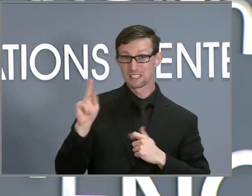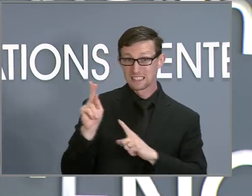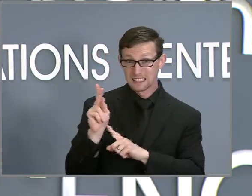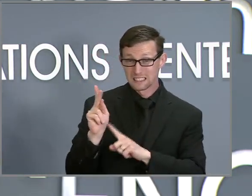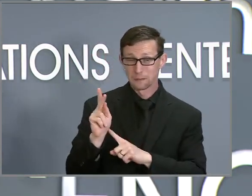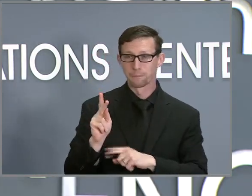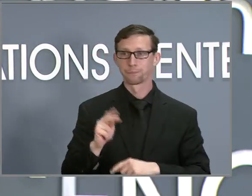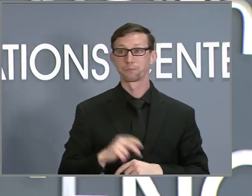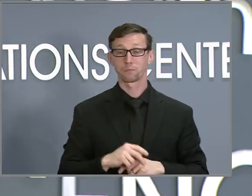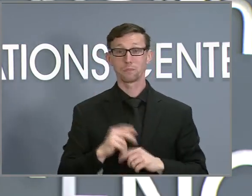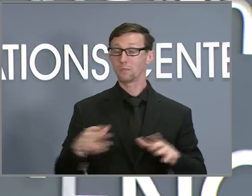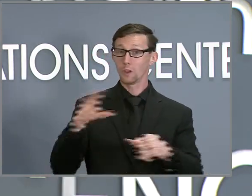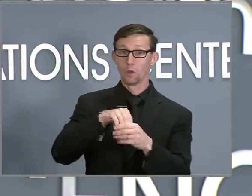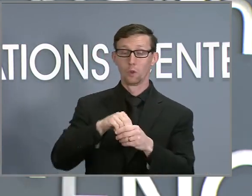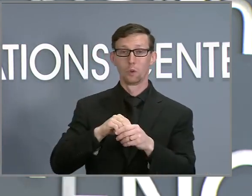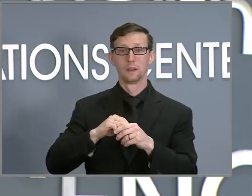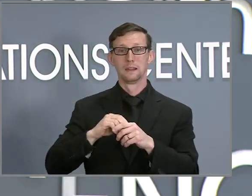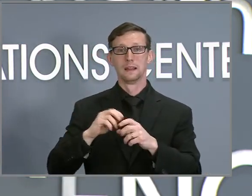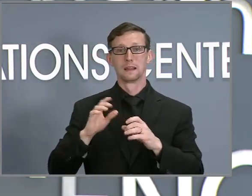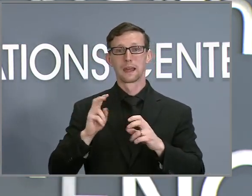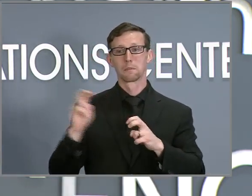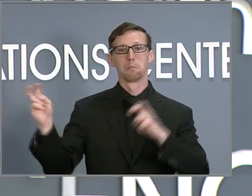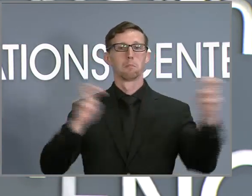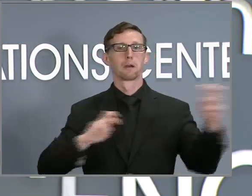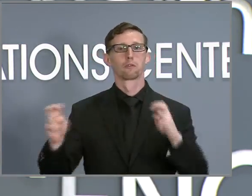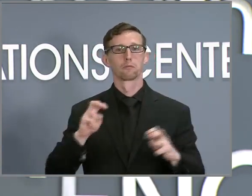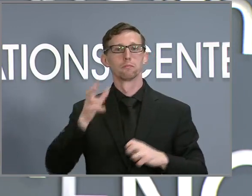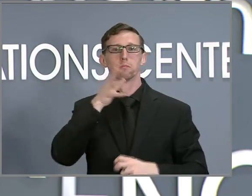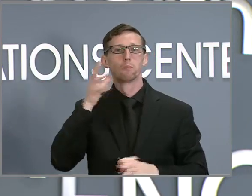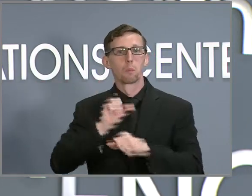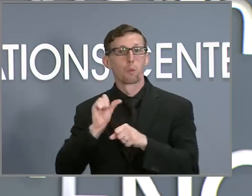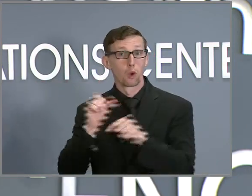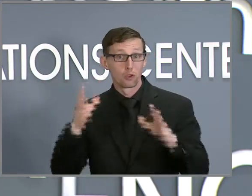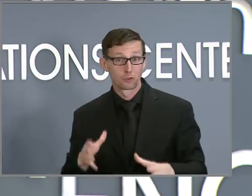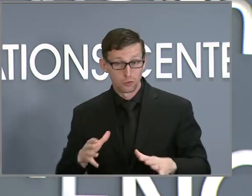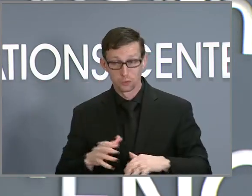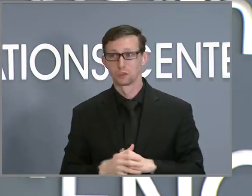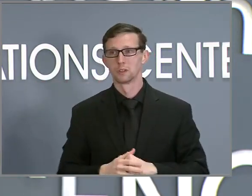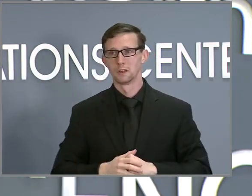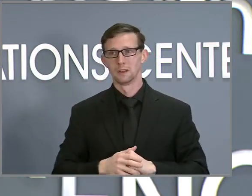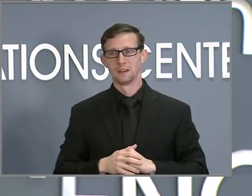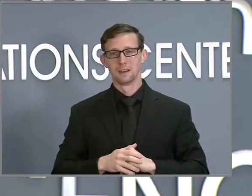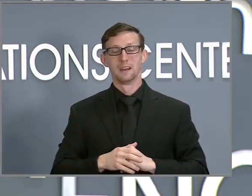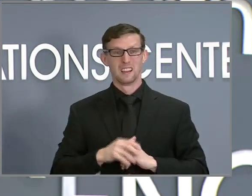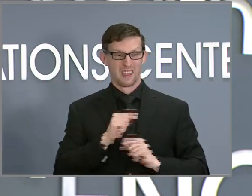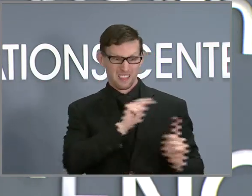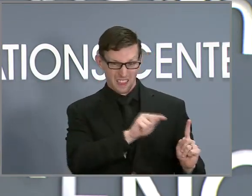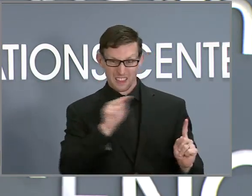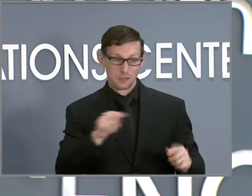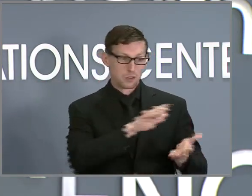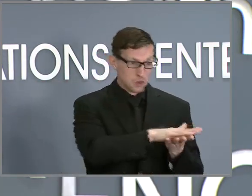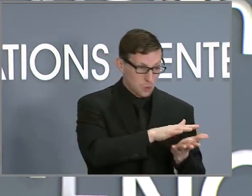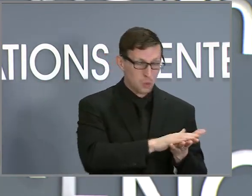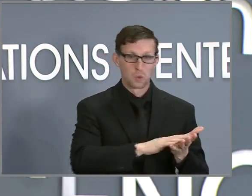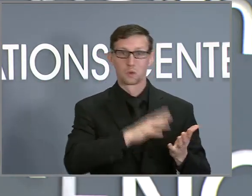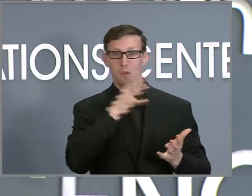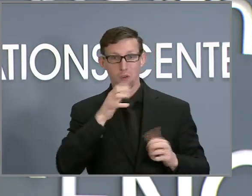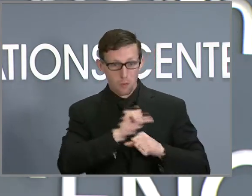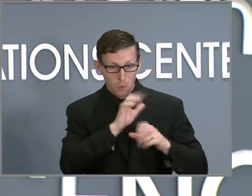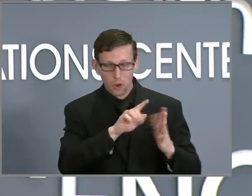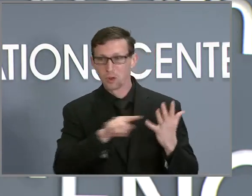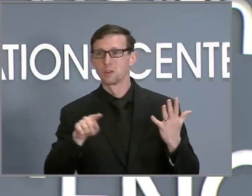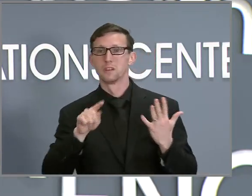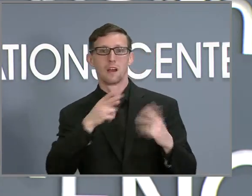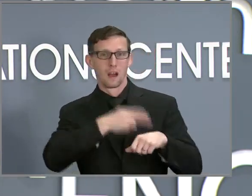includes migrant farm workers. These organizations and others that provide essential services can request these masks